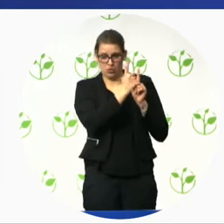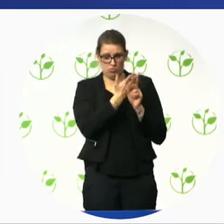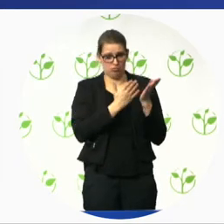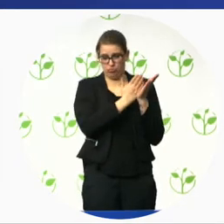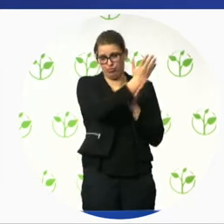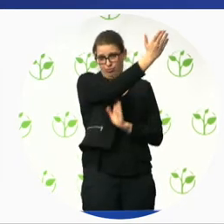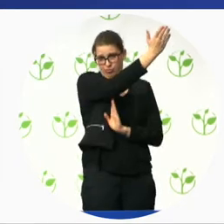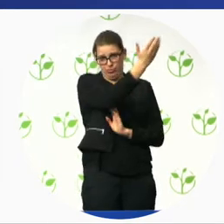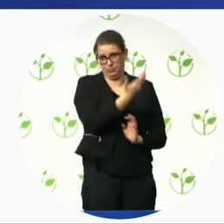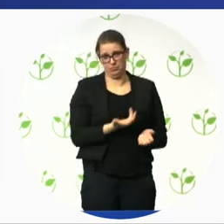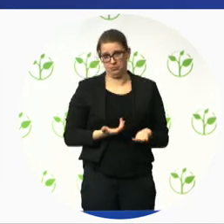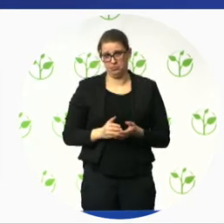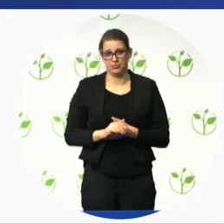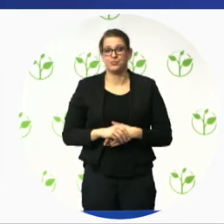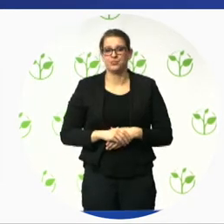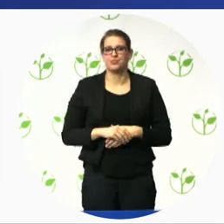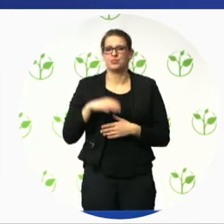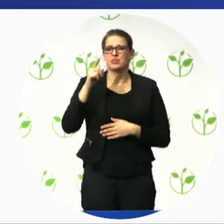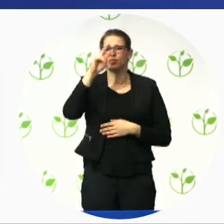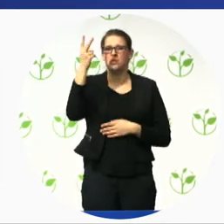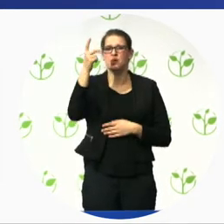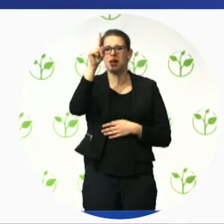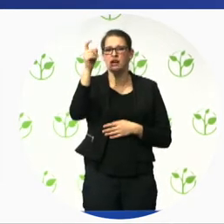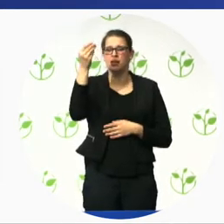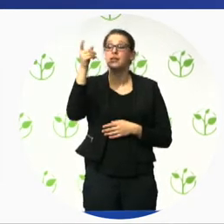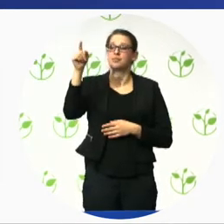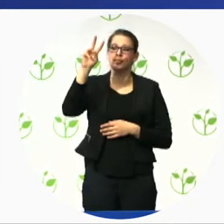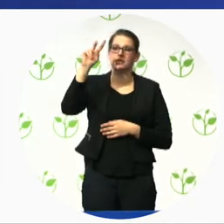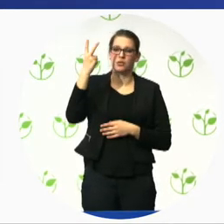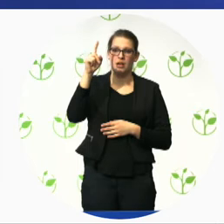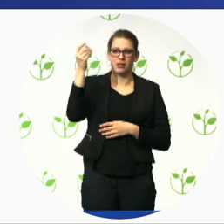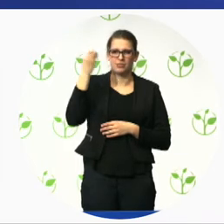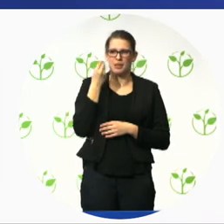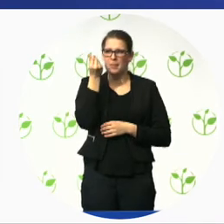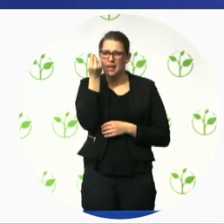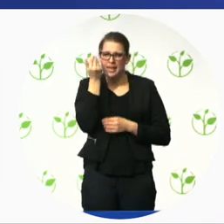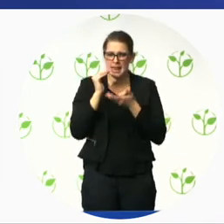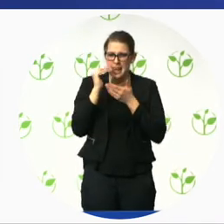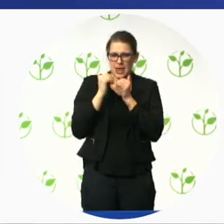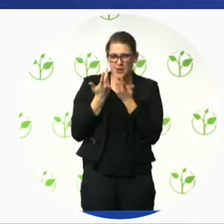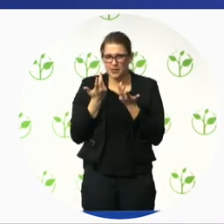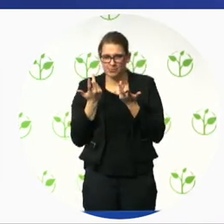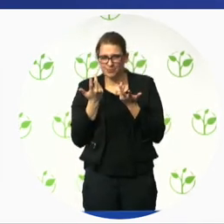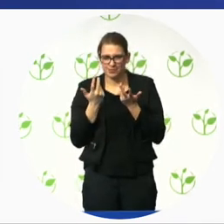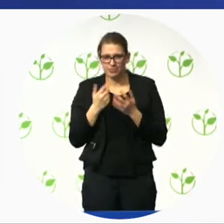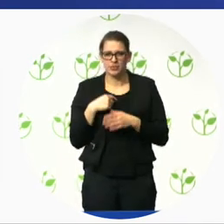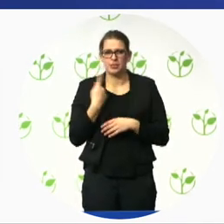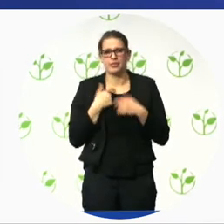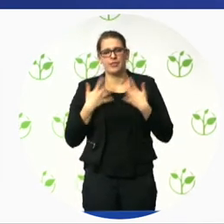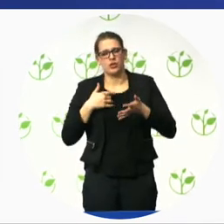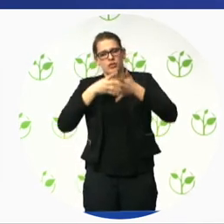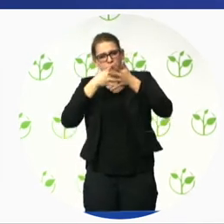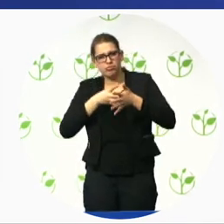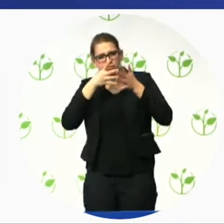we don't have any commercial interest but we have to pay the auditors and we have to pay all the reviews and we have to pay